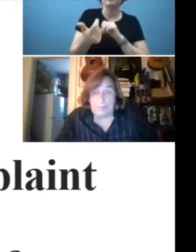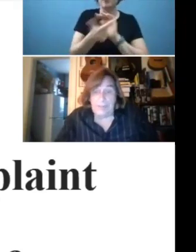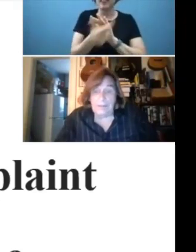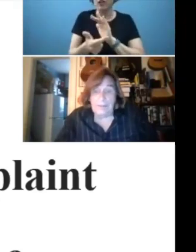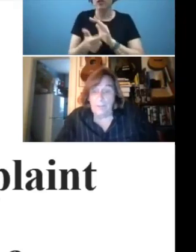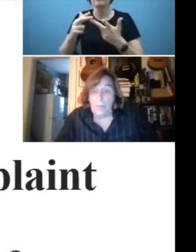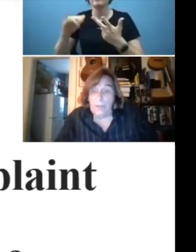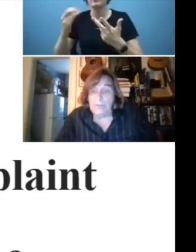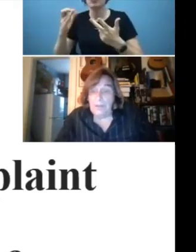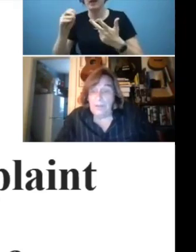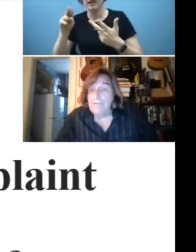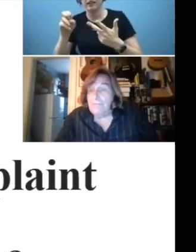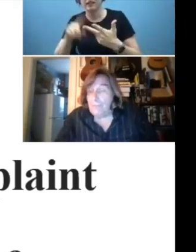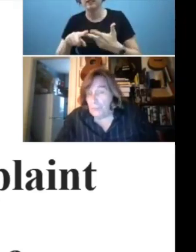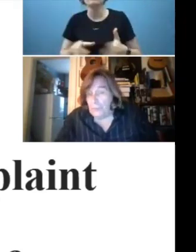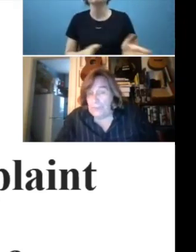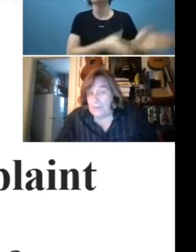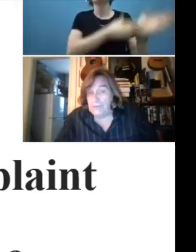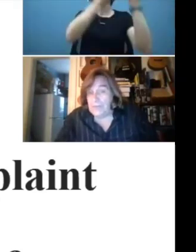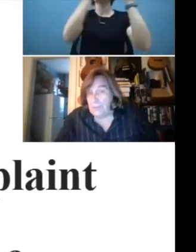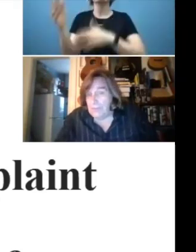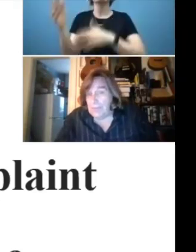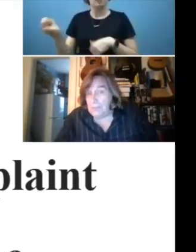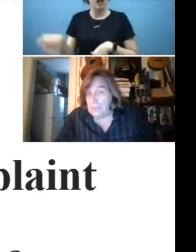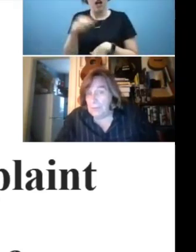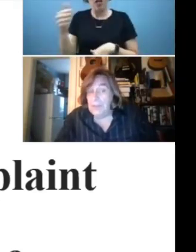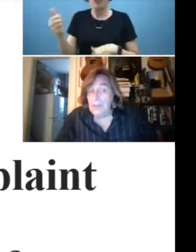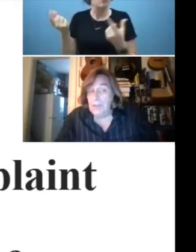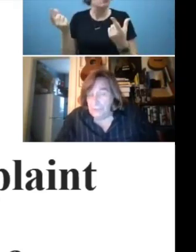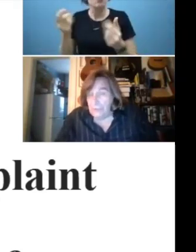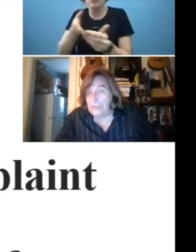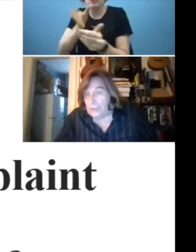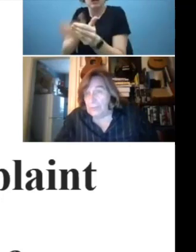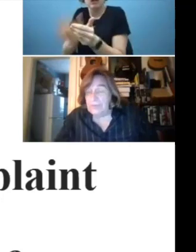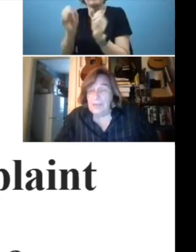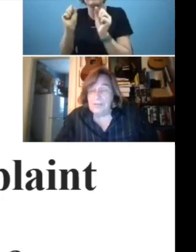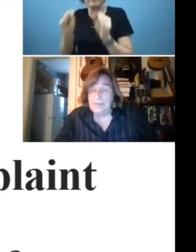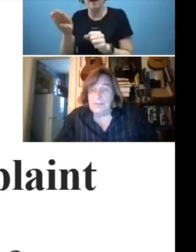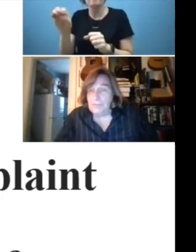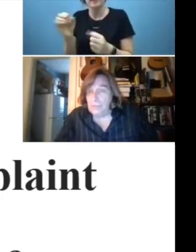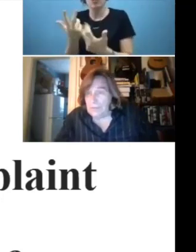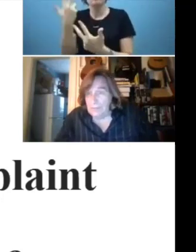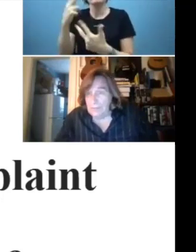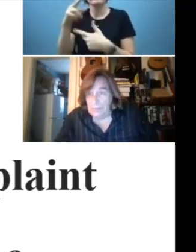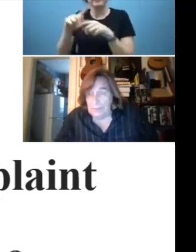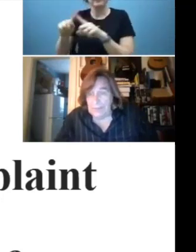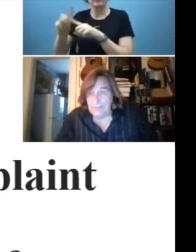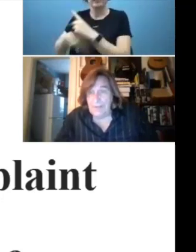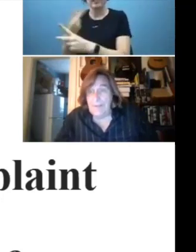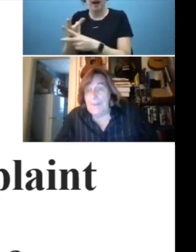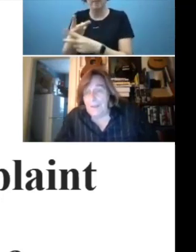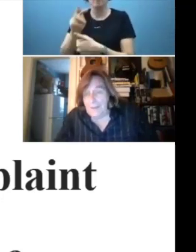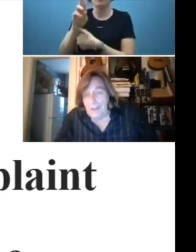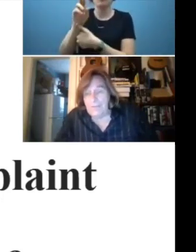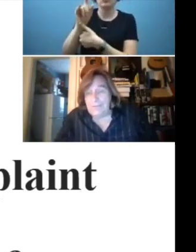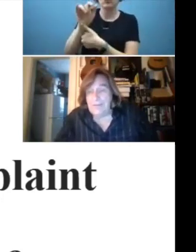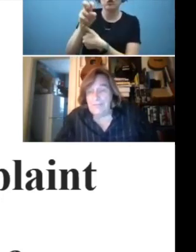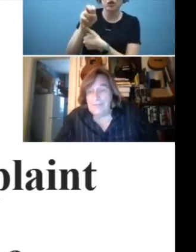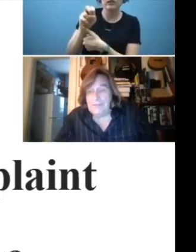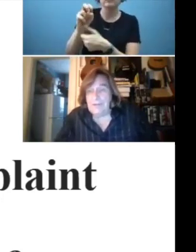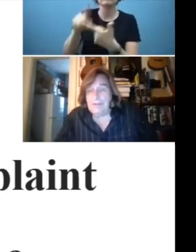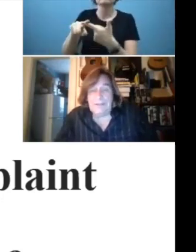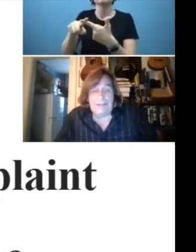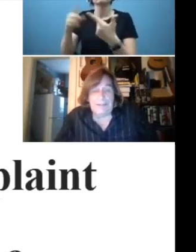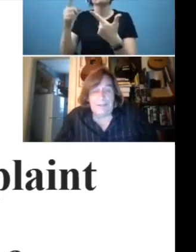one is appeal, and one is further appeals that are available in certain circumstances to certain types of complaints. A lot of this